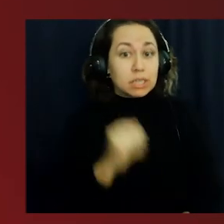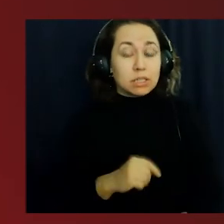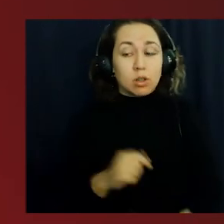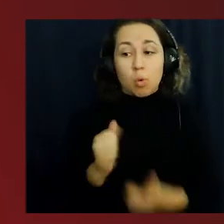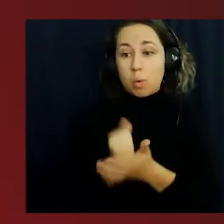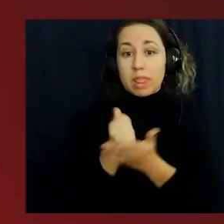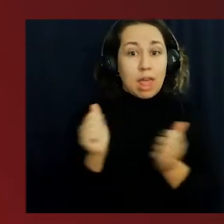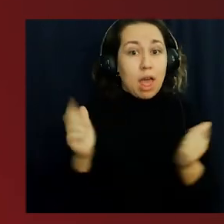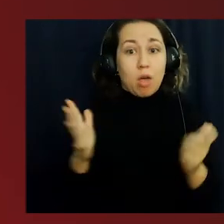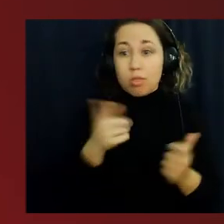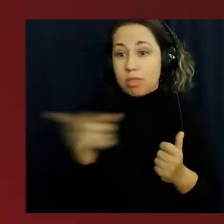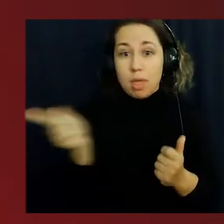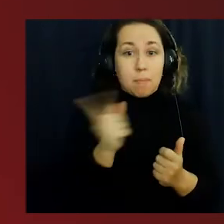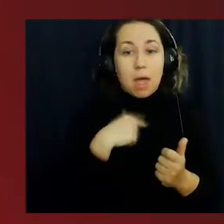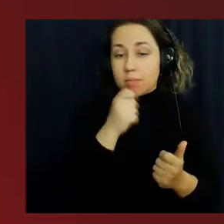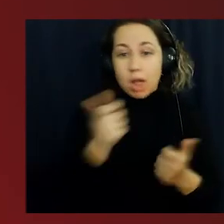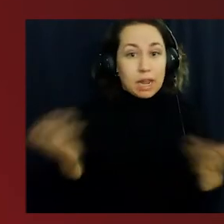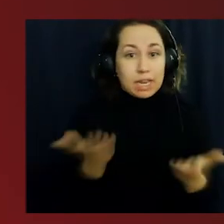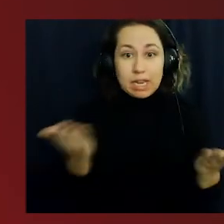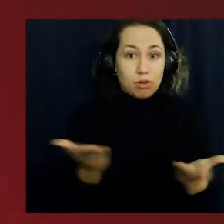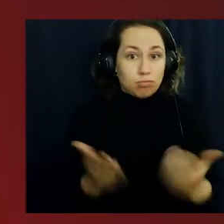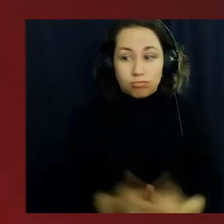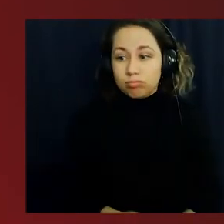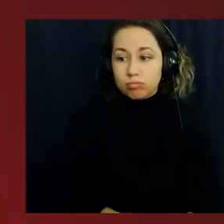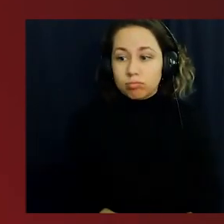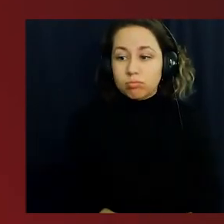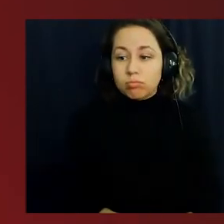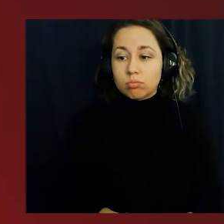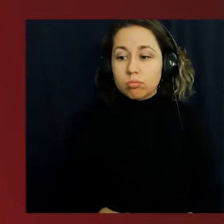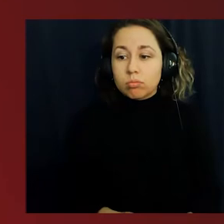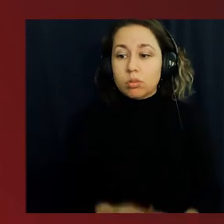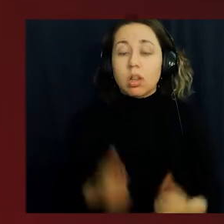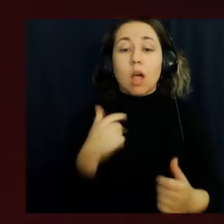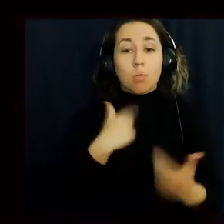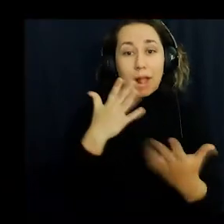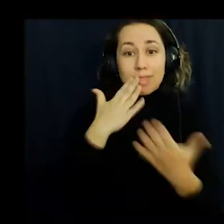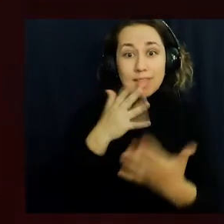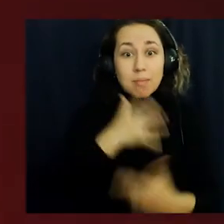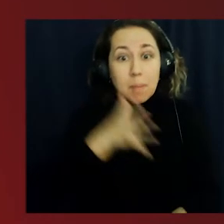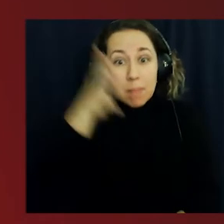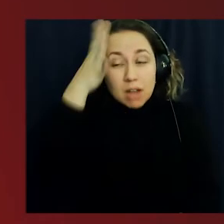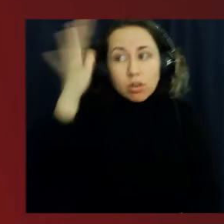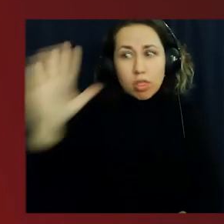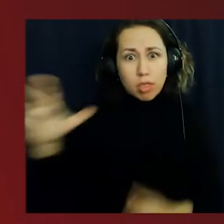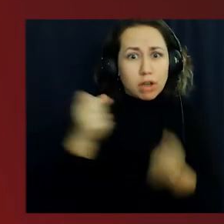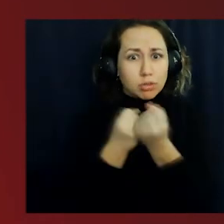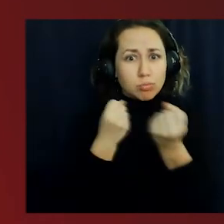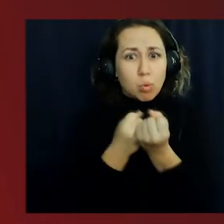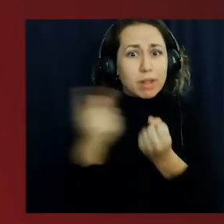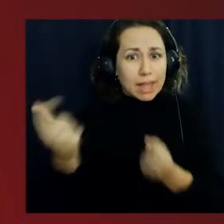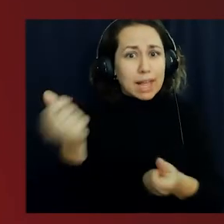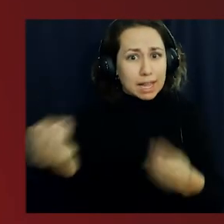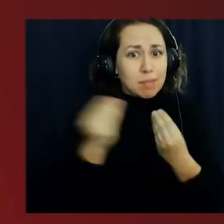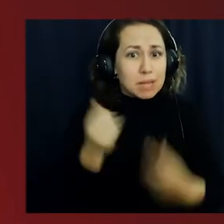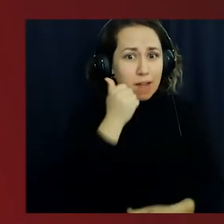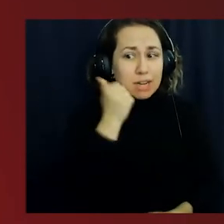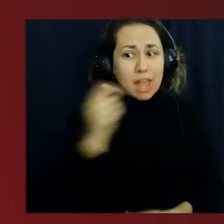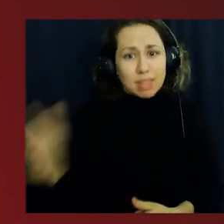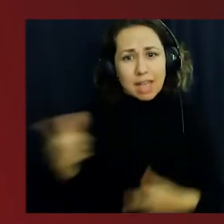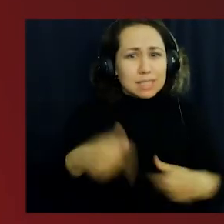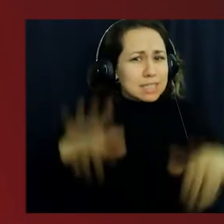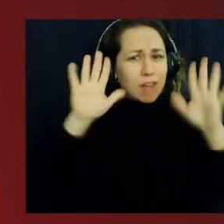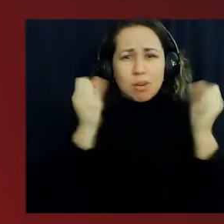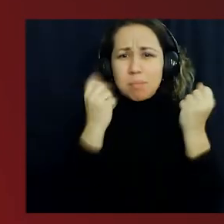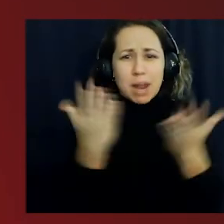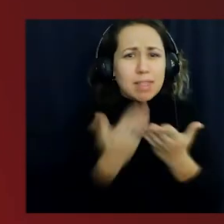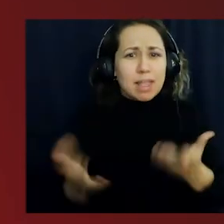in the beginning of my college experience. Without them, I wouldn't be where I am now. I would like to thank my parents for the unconditional support they